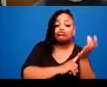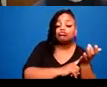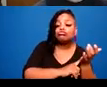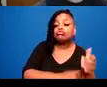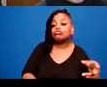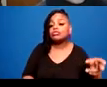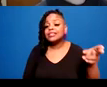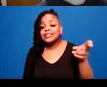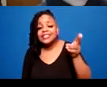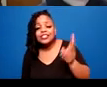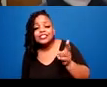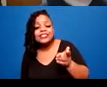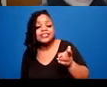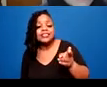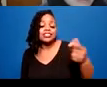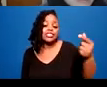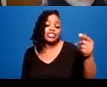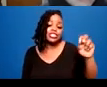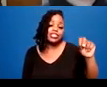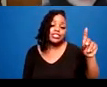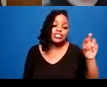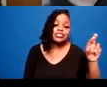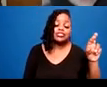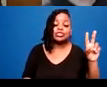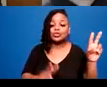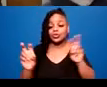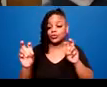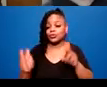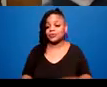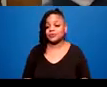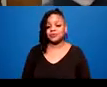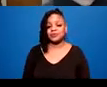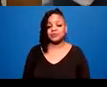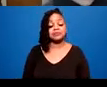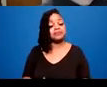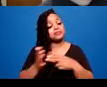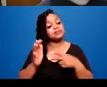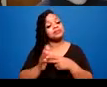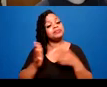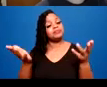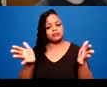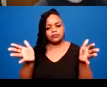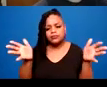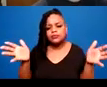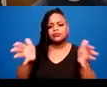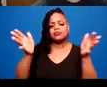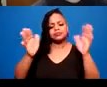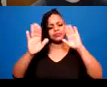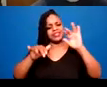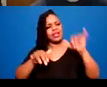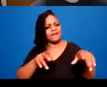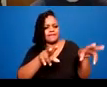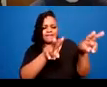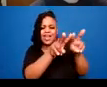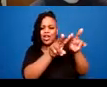Which includes leveraging the healing value of traditional cultural connections and recognizing and addressing